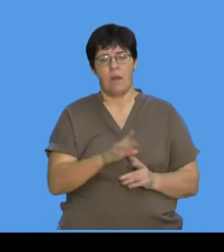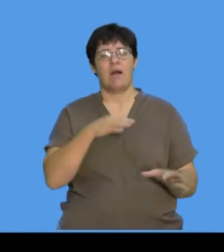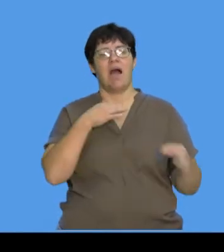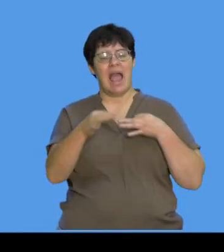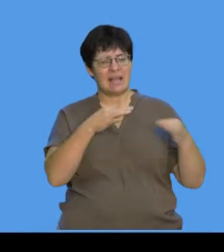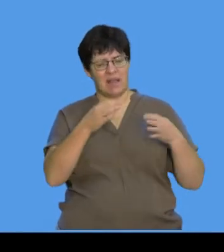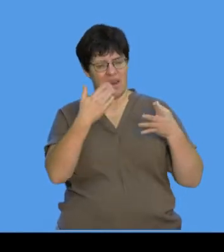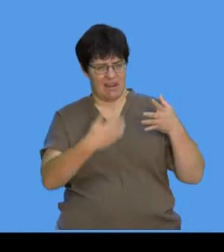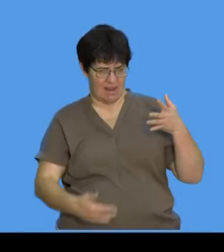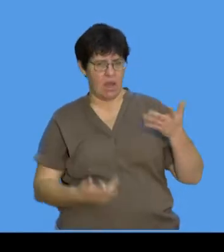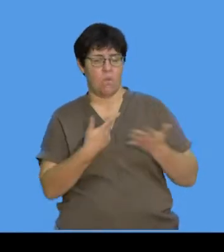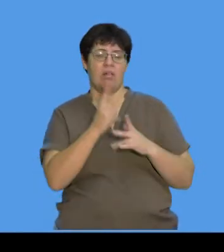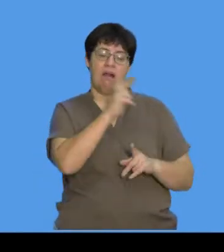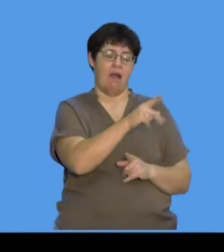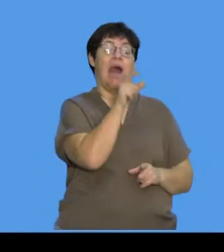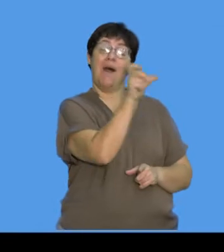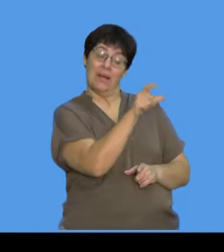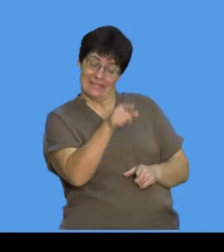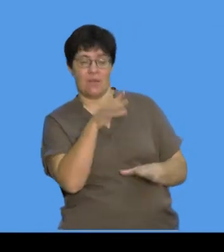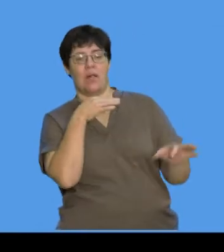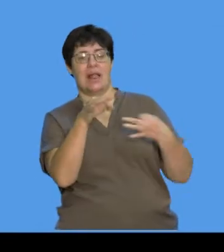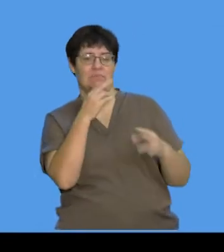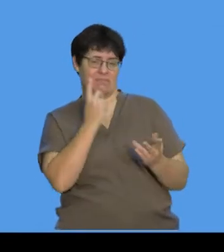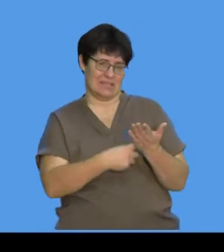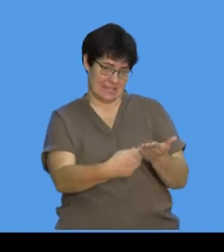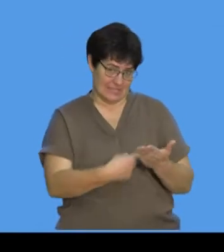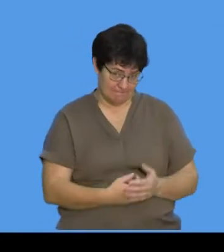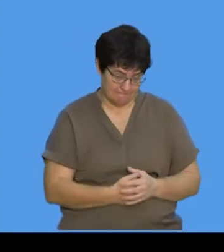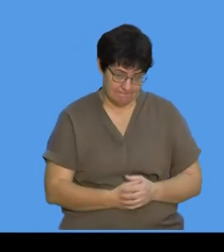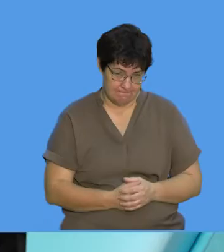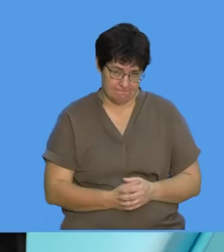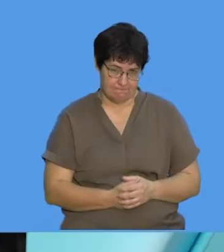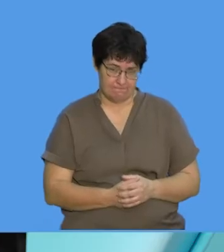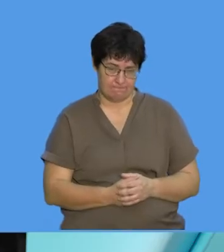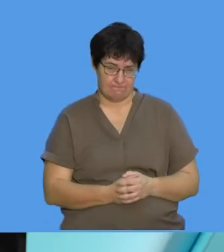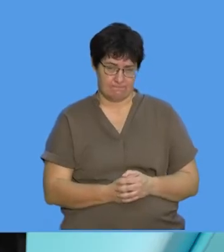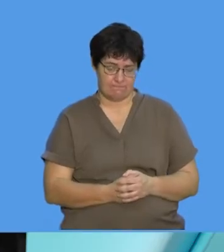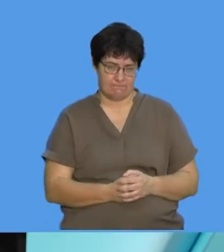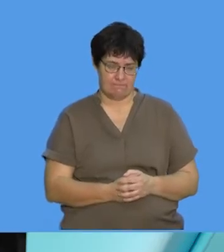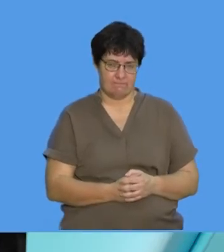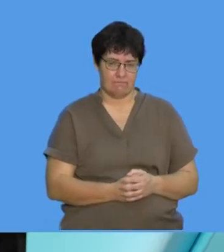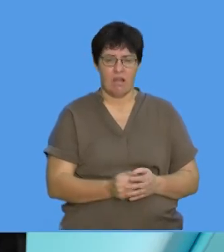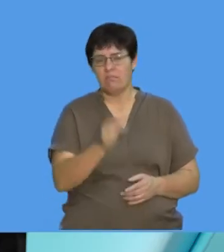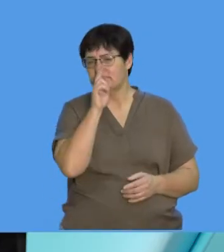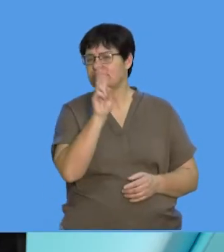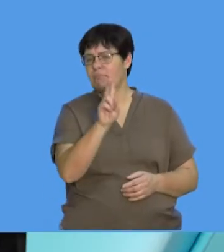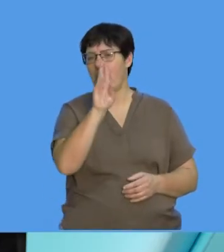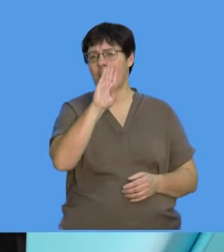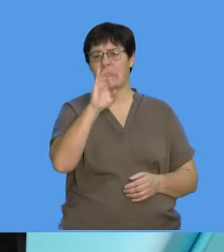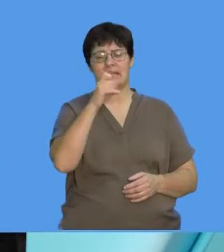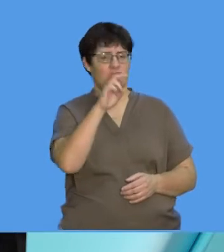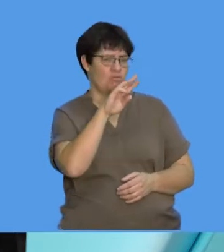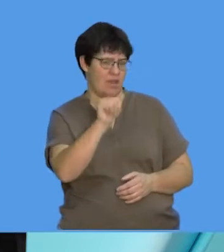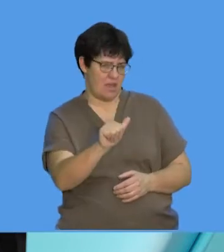go through them, right, we're going to do, we're going to discuss those terms. Okay, so when we look at bacteria,